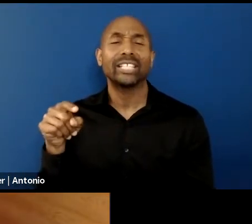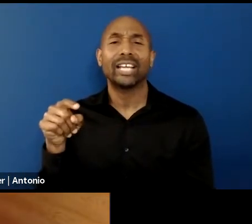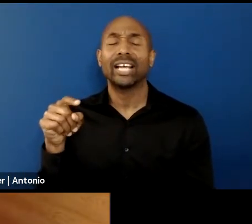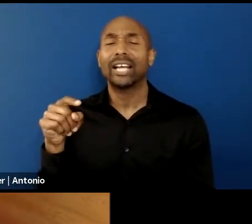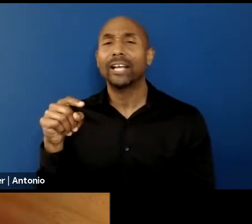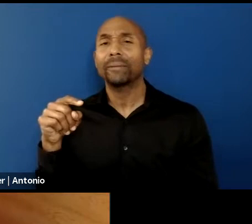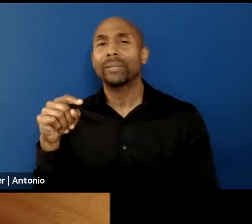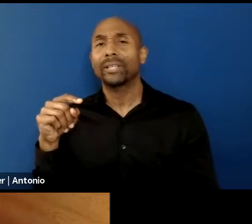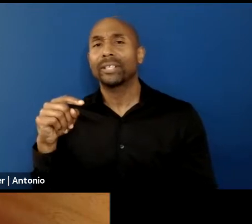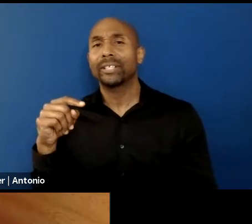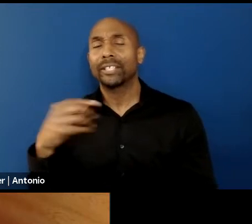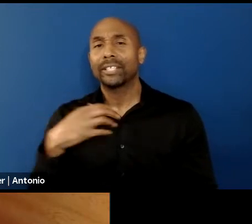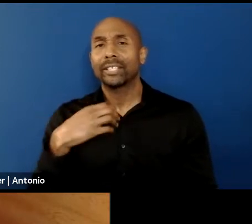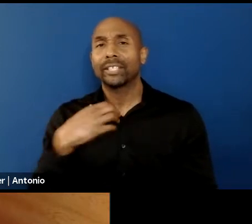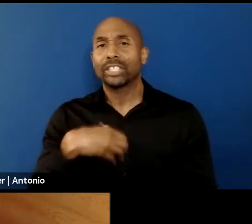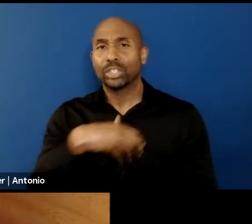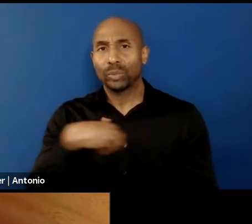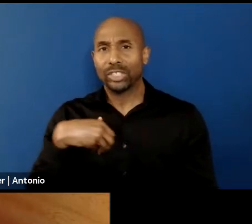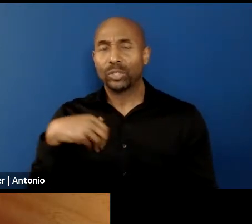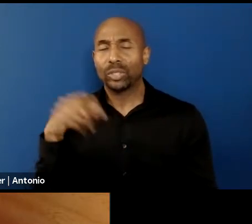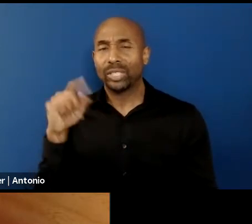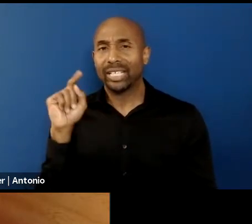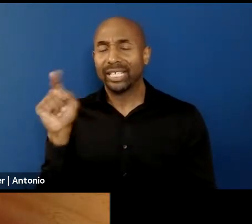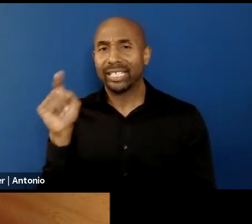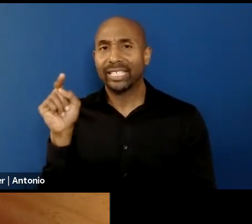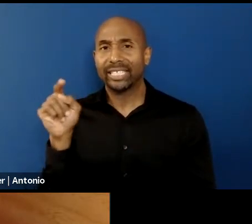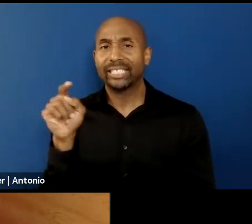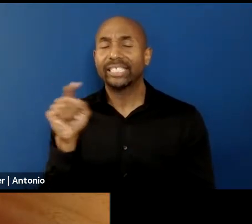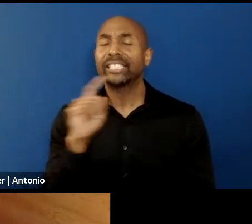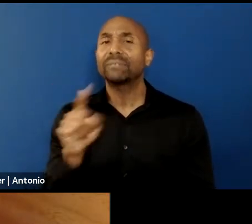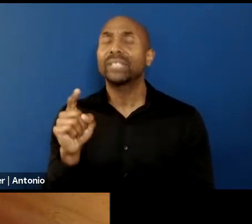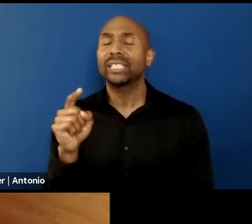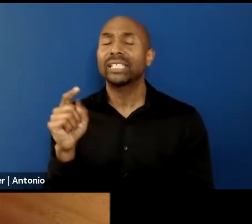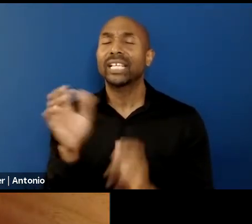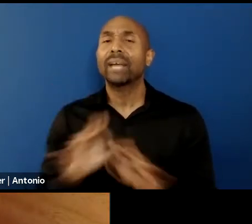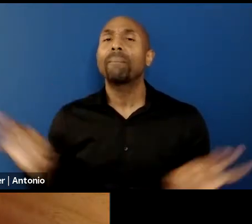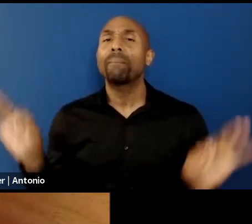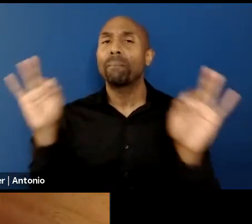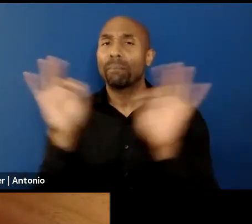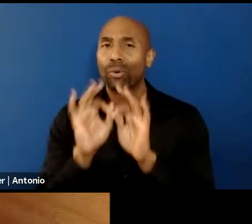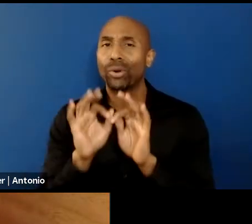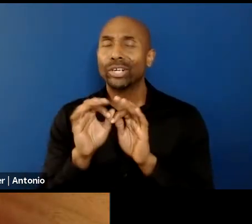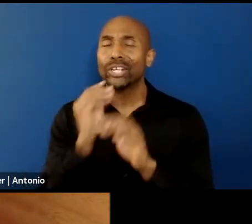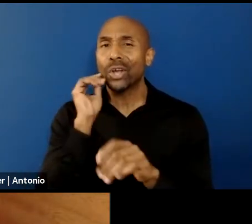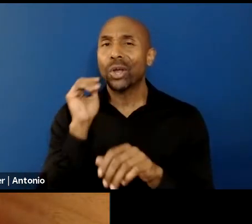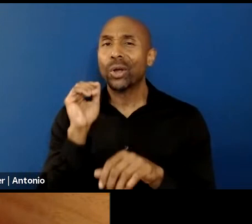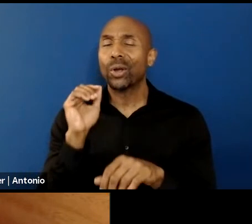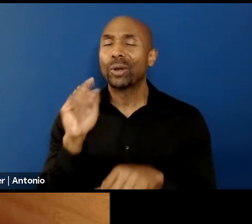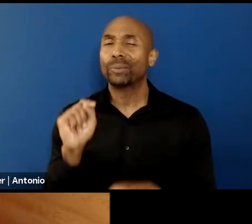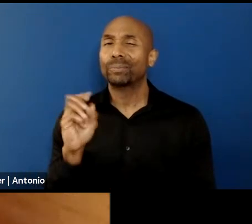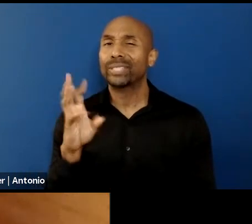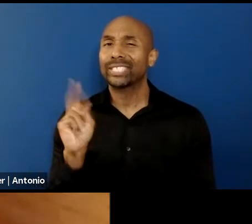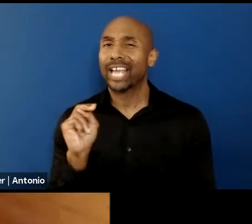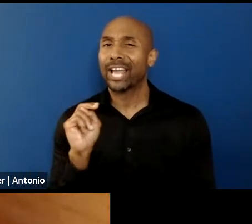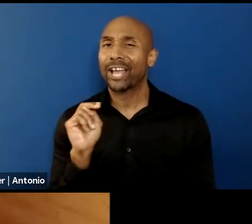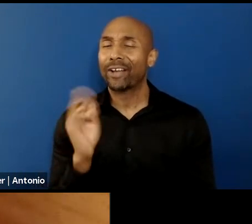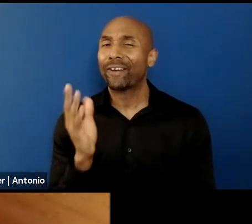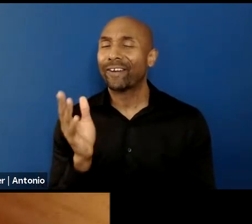important, kind of another hometown, maybe. Maybe we can start with this common ground.